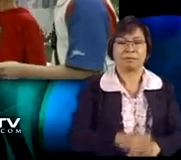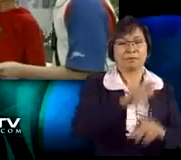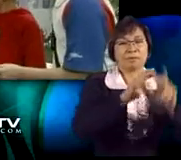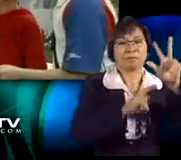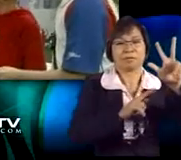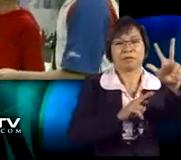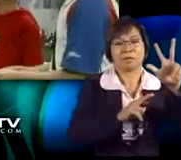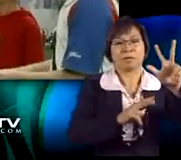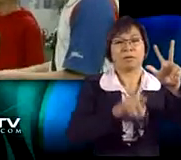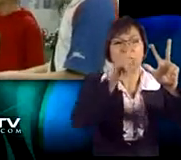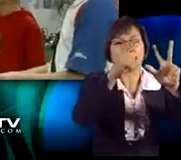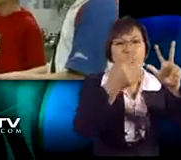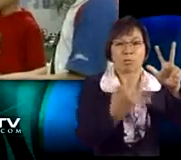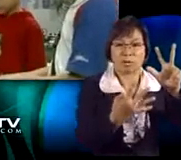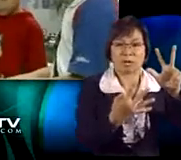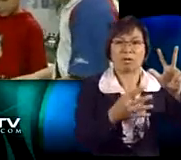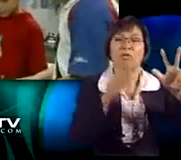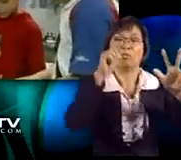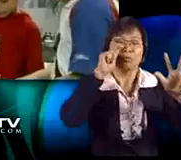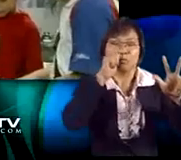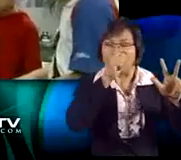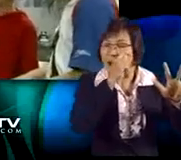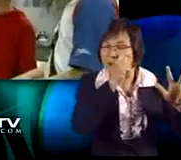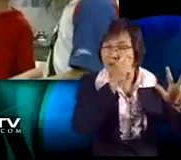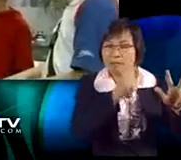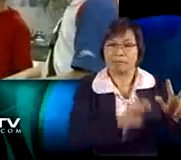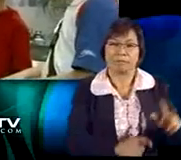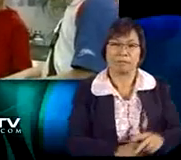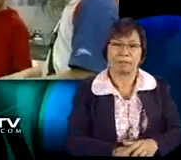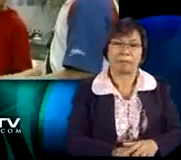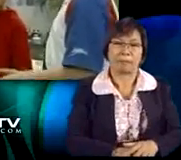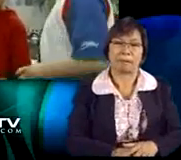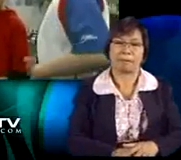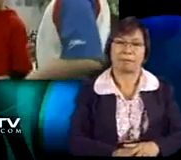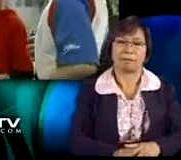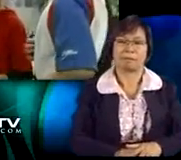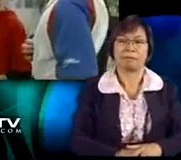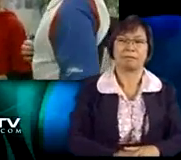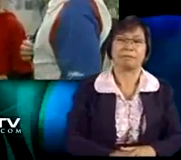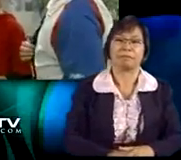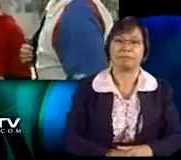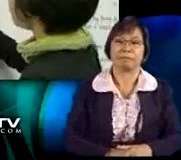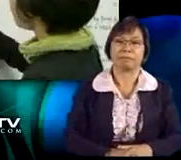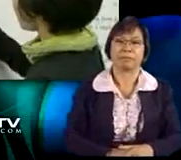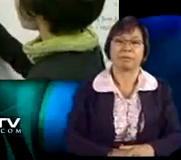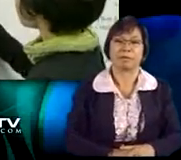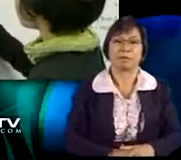Of garlic. We also bought three and one quarter kilograms of onions. Three and